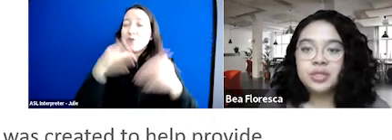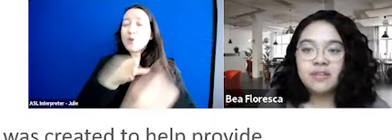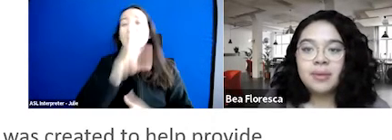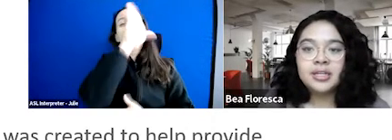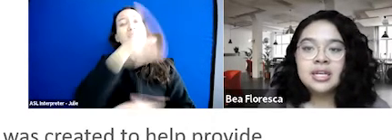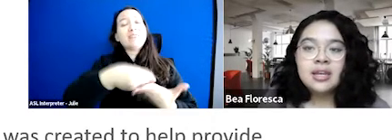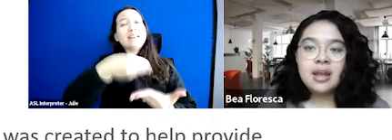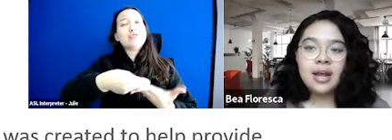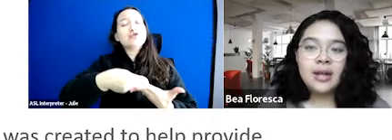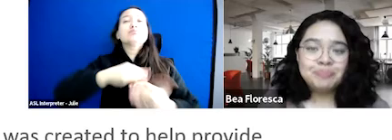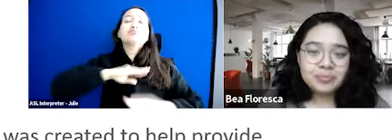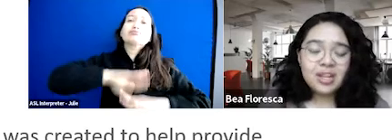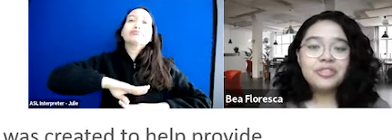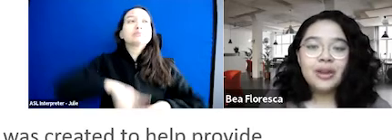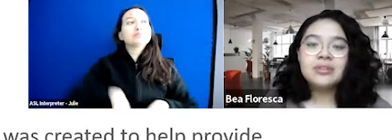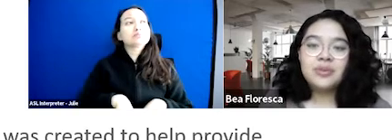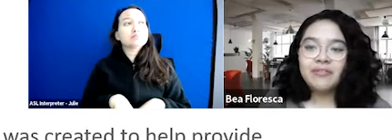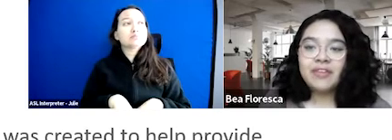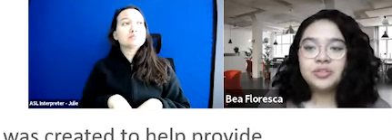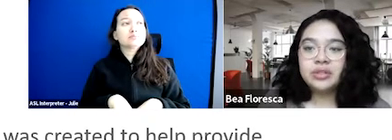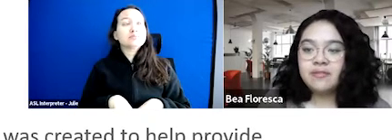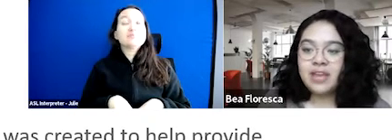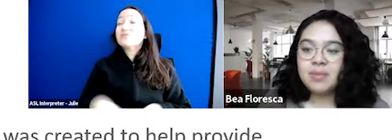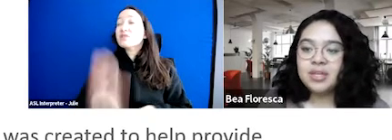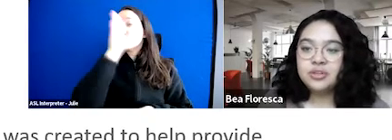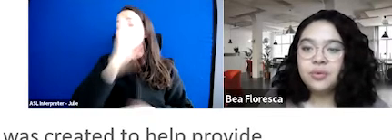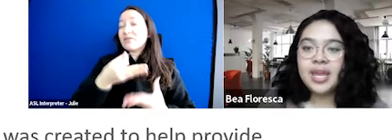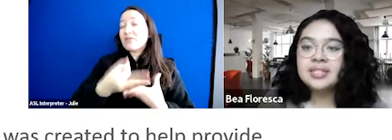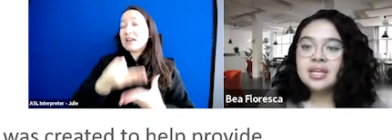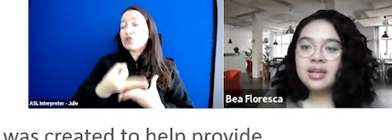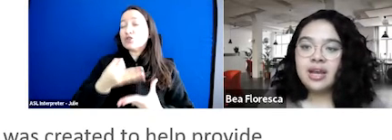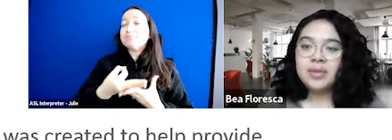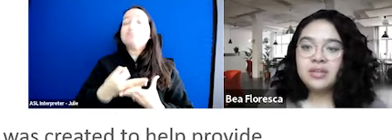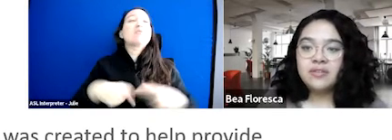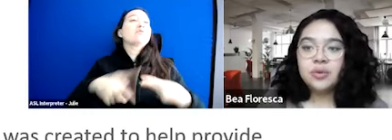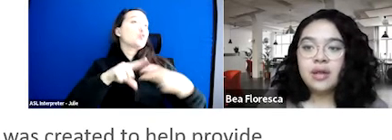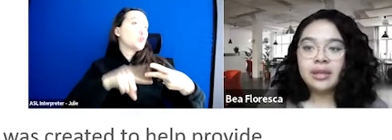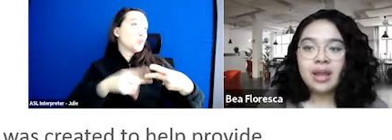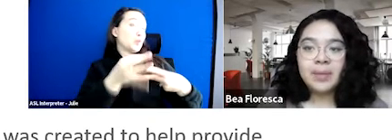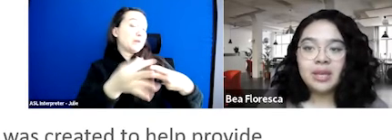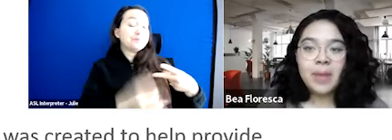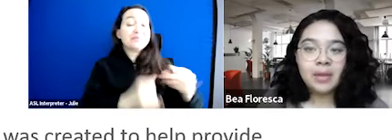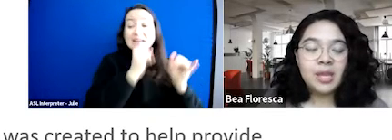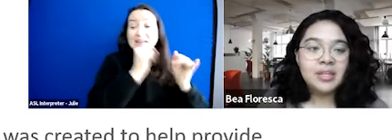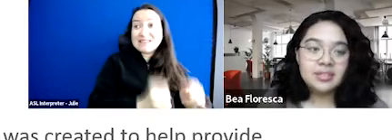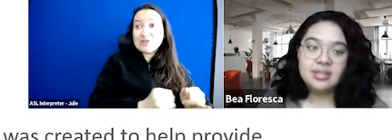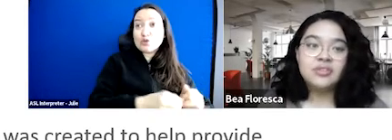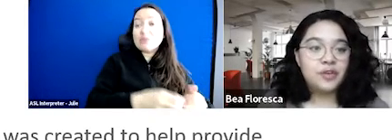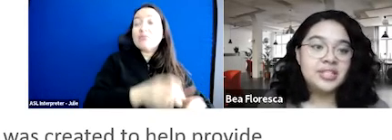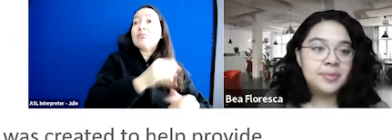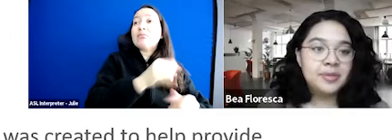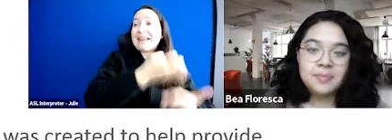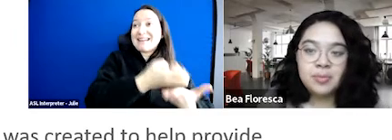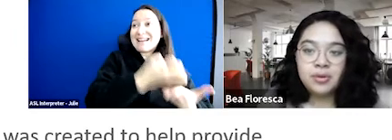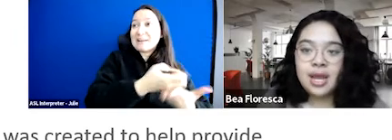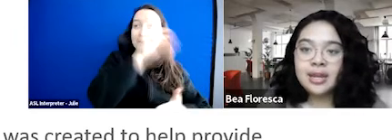financial relief part. Direct financial relief came in two ways, individual economic impact payments. So,